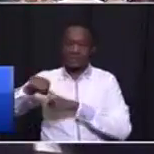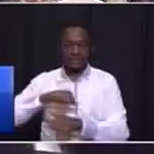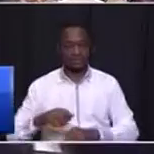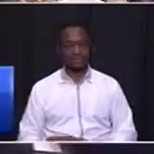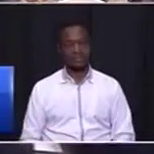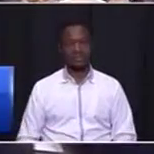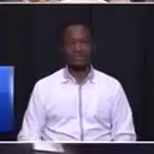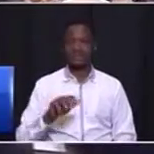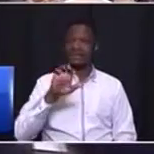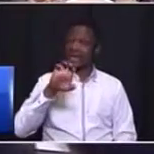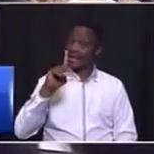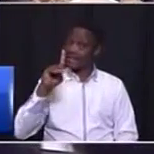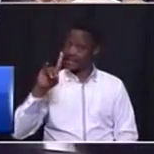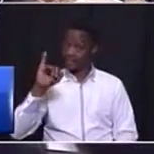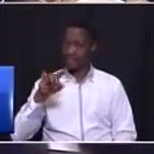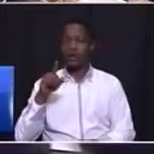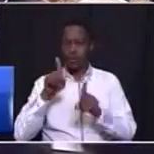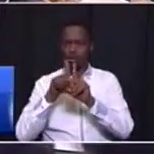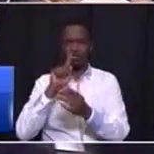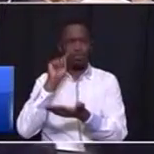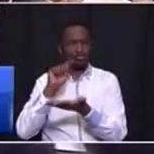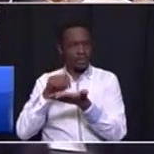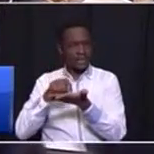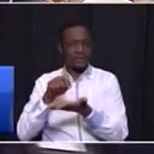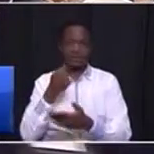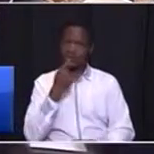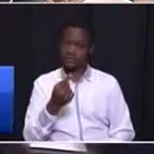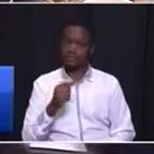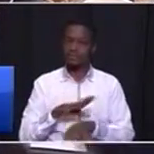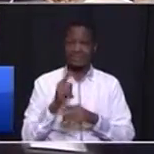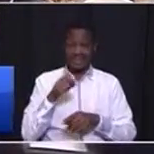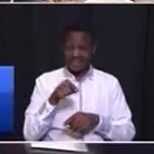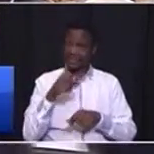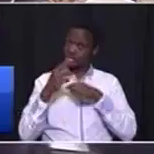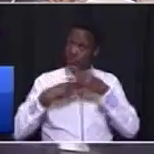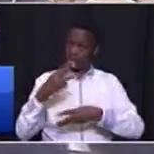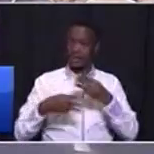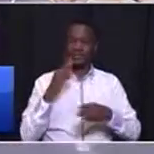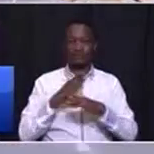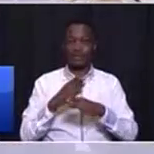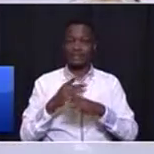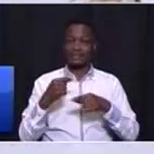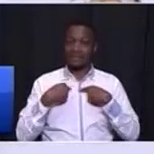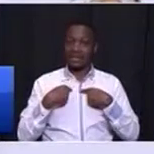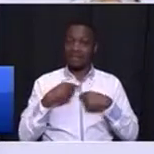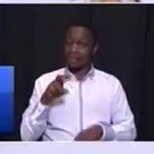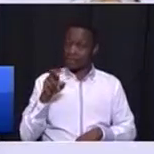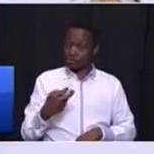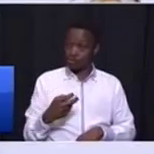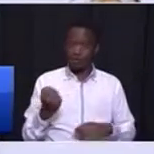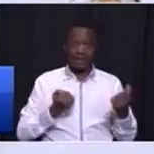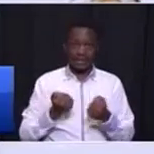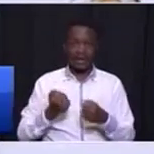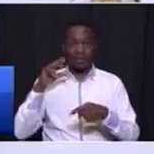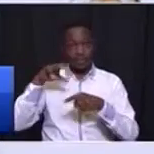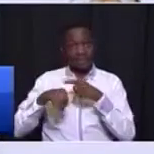Ediwa Mukhali also tweeted the following, This operation works and my stolen car was also